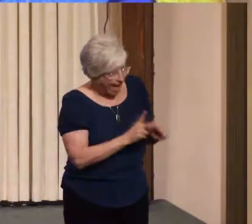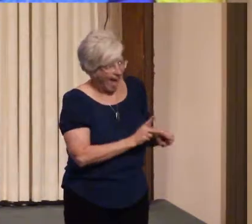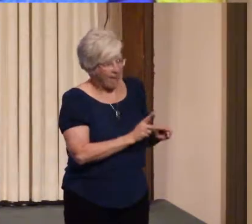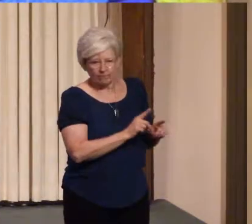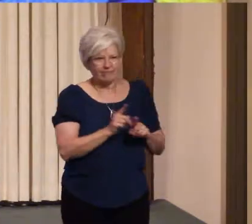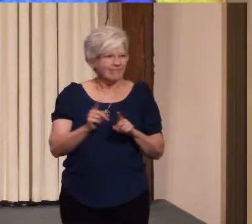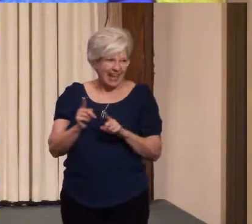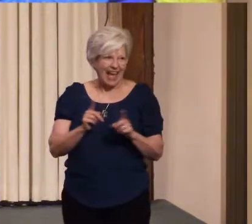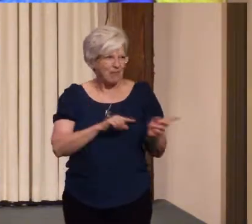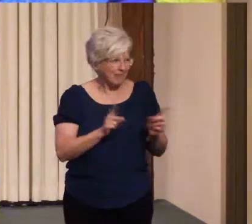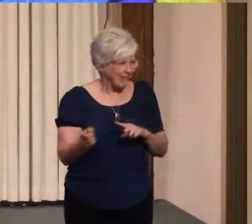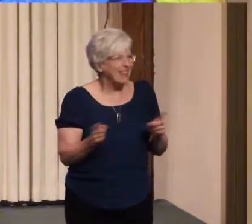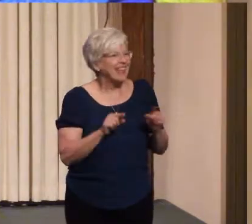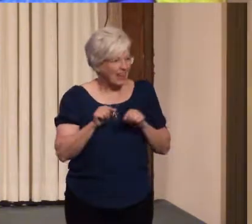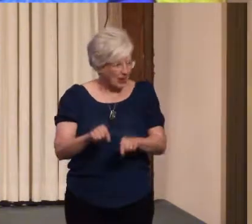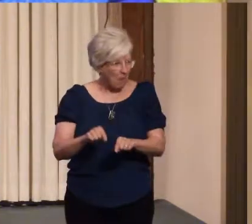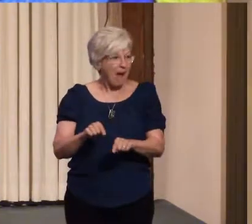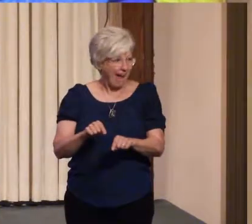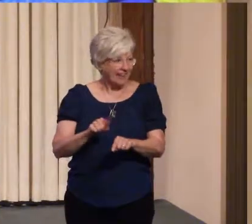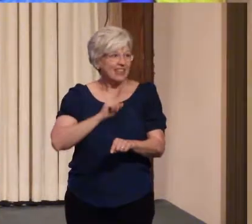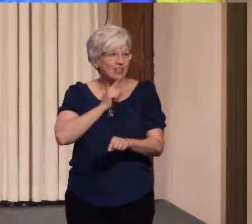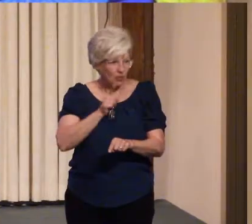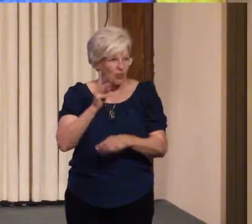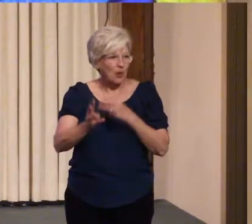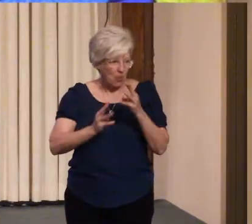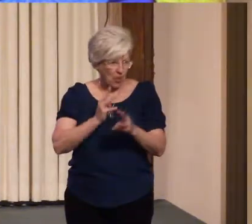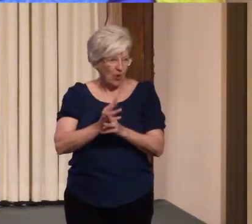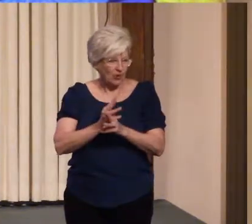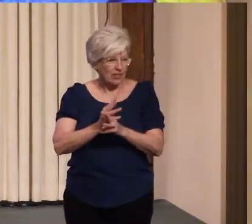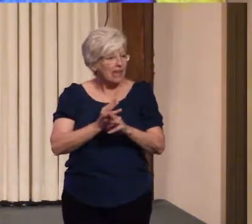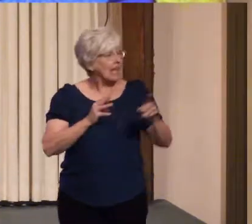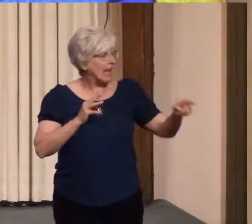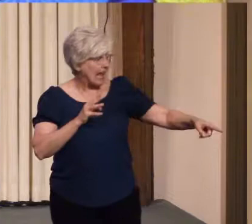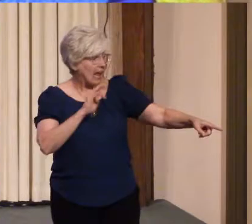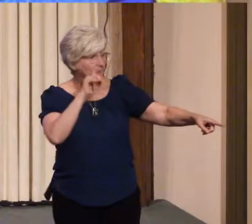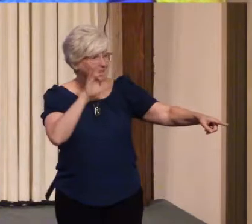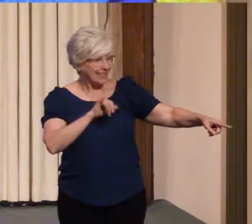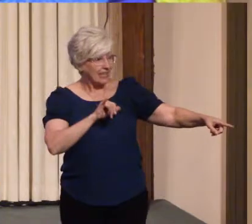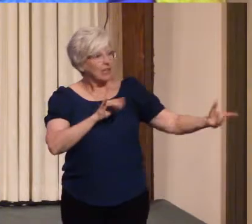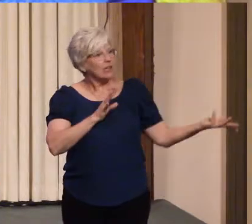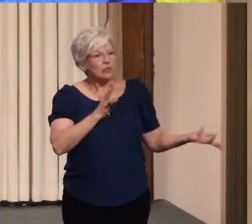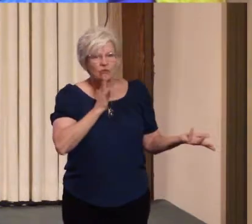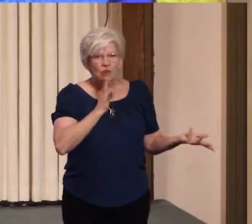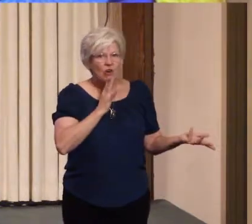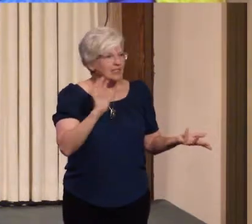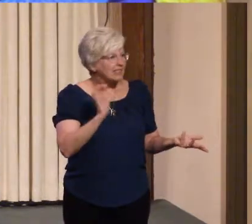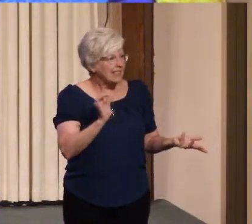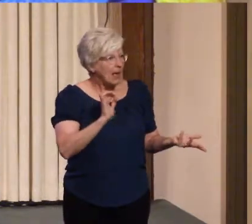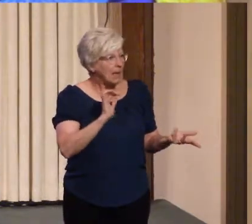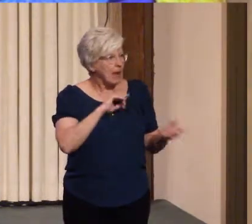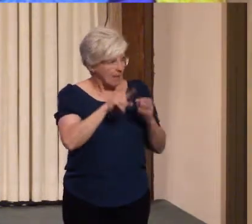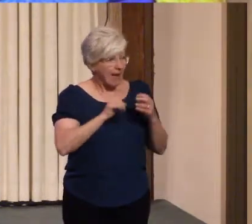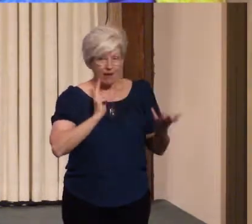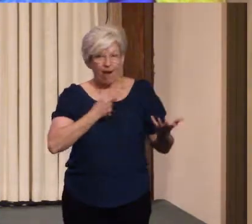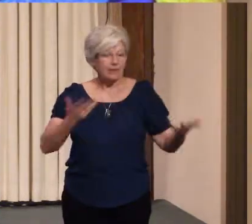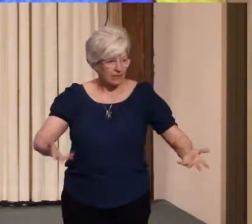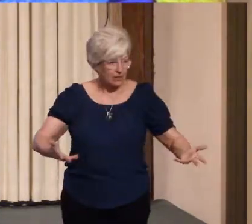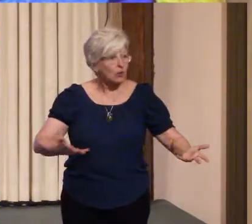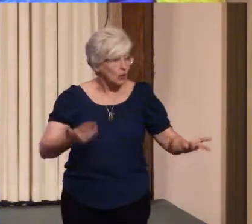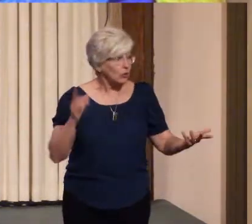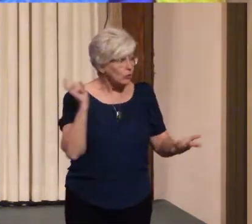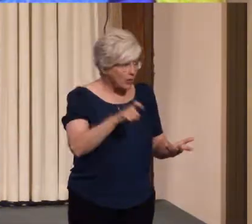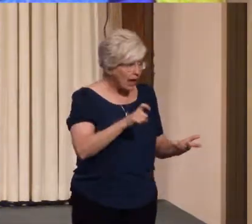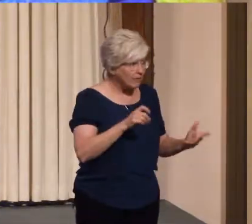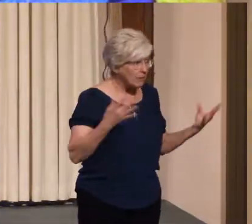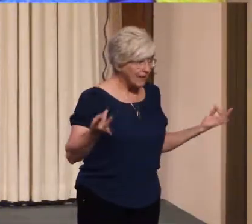Emily Katie talks similarly about us and saying, yeah, you got to meditate and meditation is great and it's